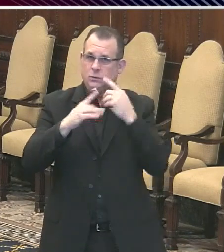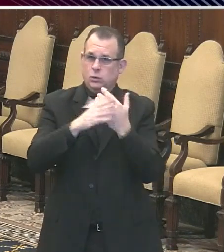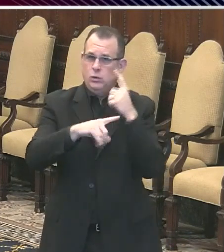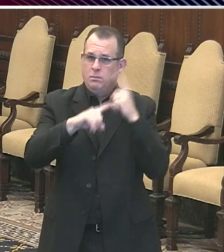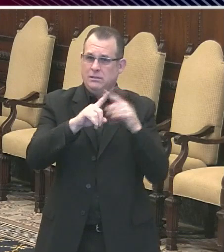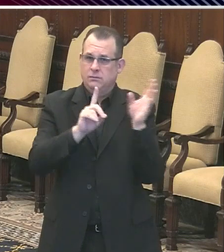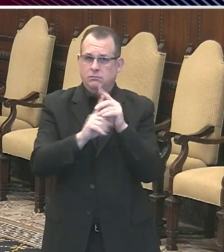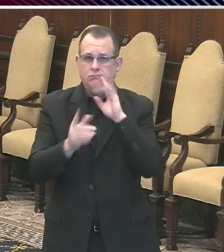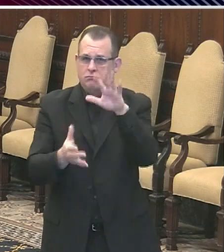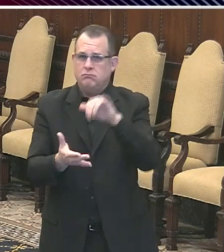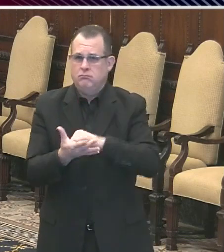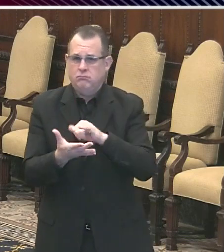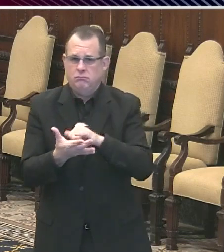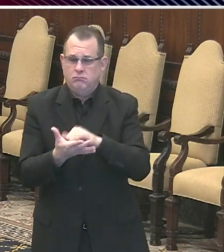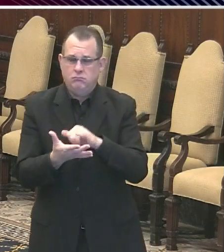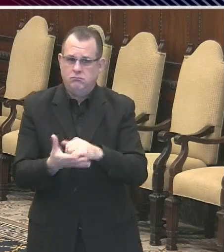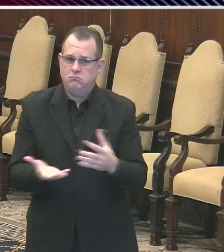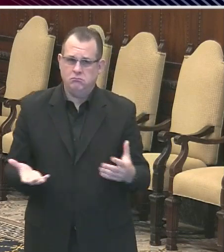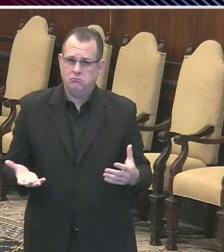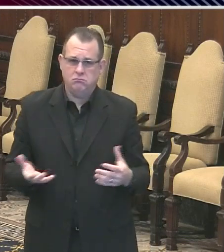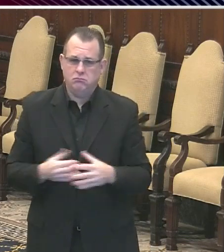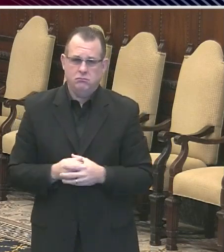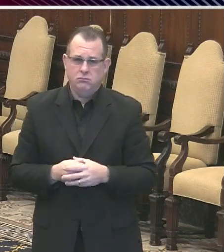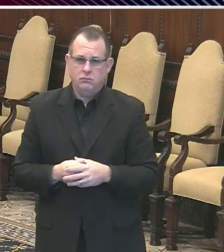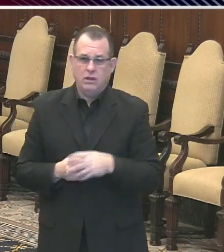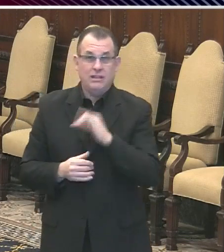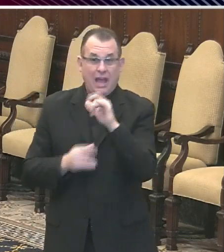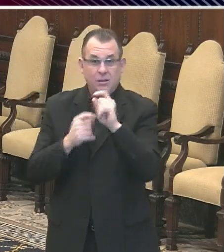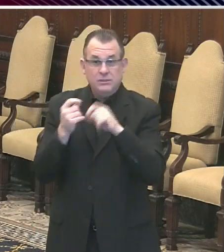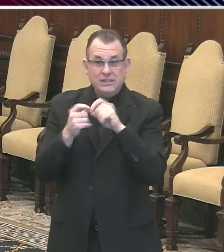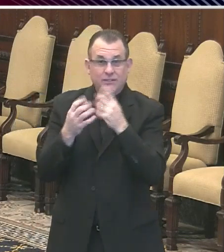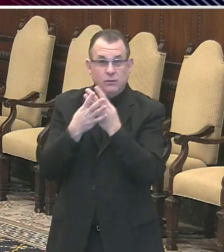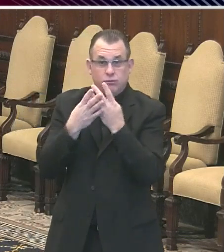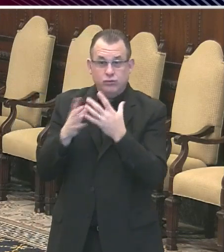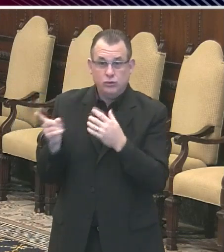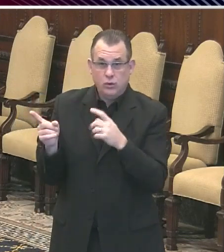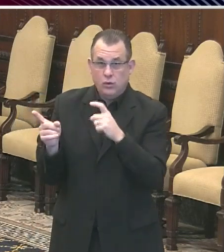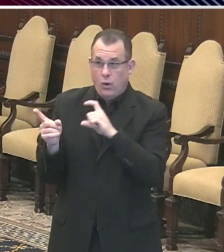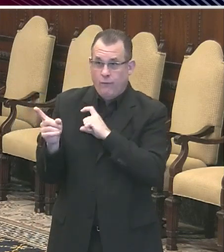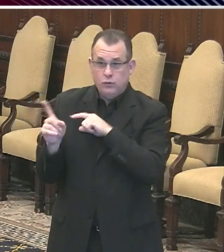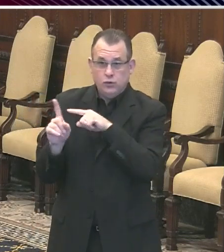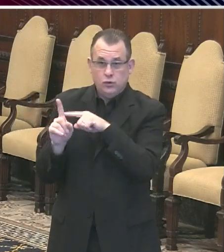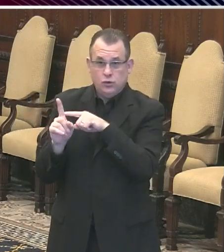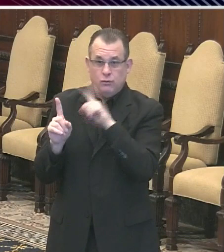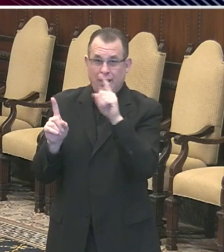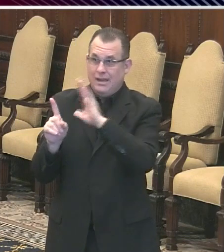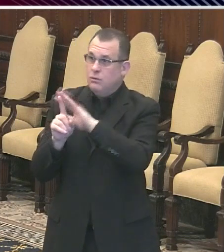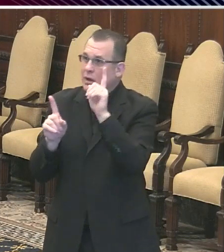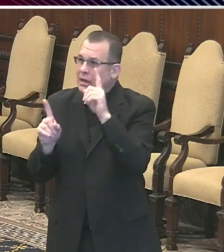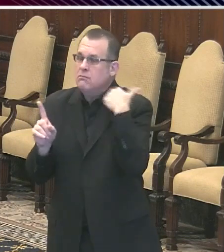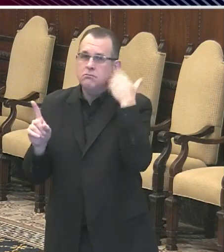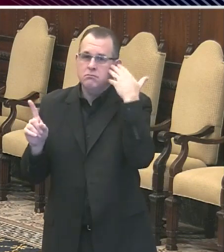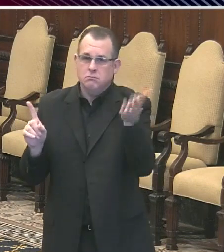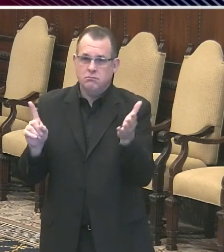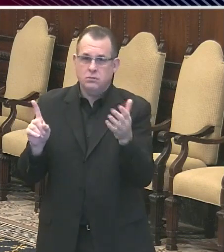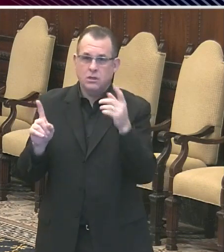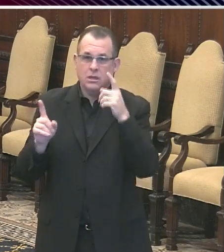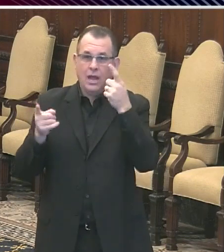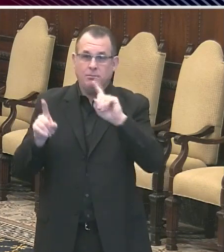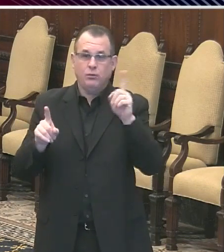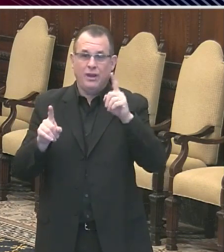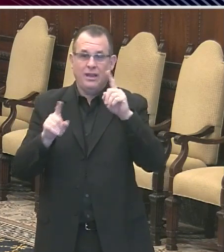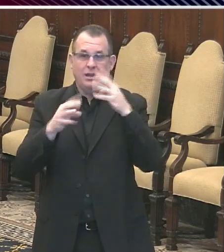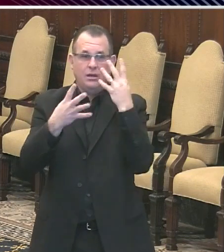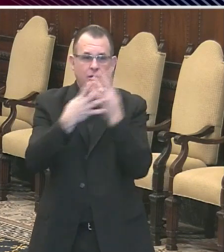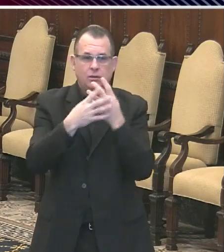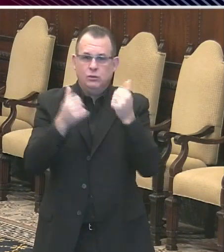Now, I'm not sure about where this particular worker works, but certainly there's a lot of things that are taking place in the city's jail to try to prevent